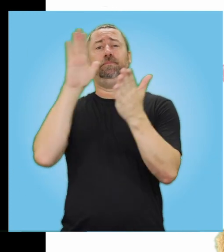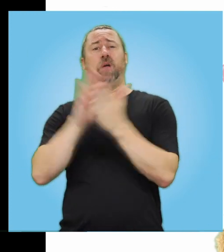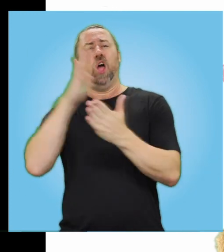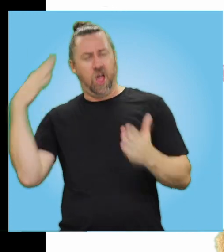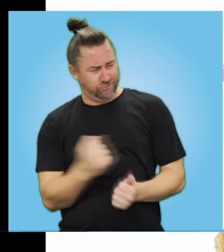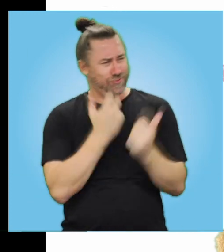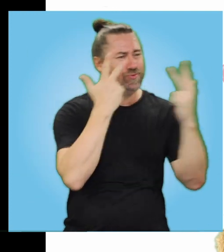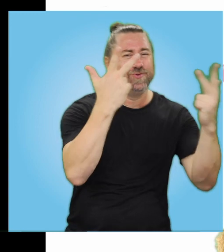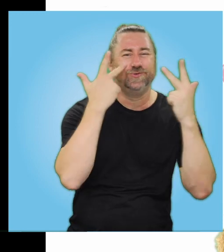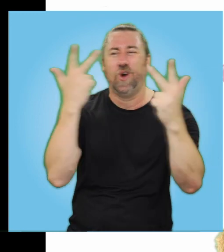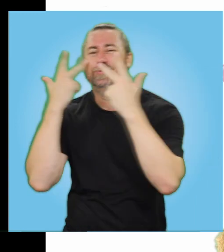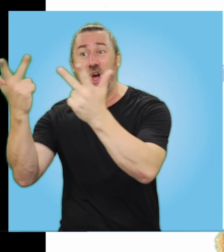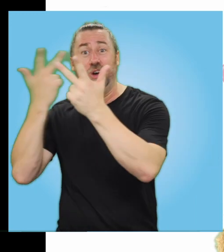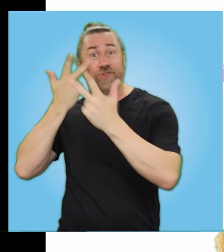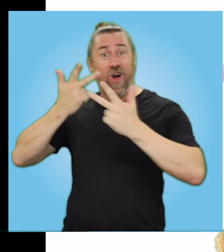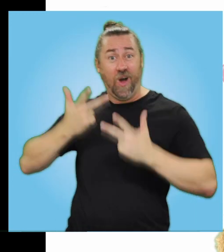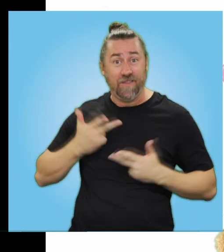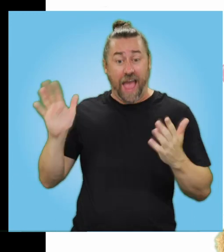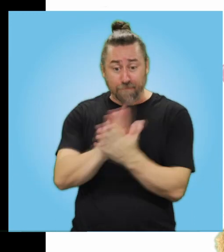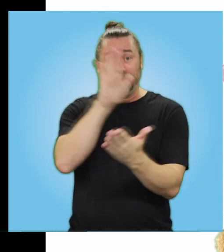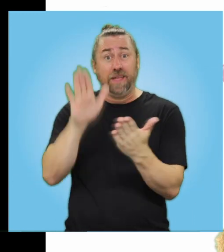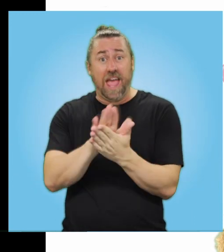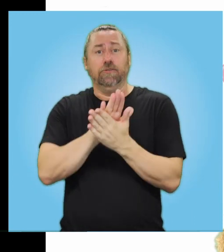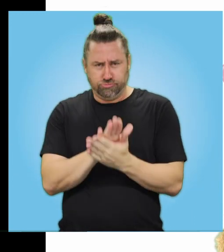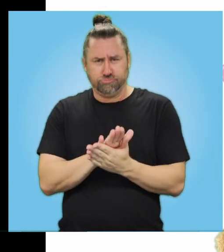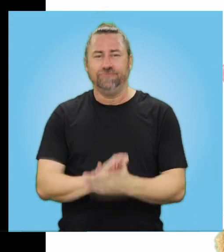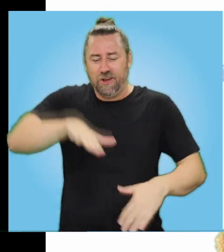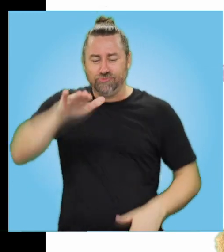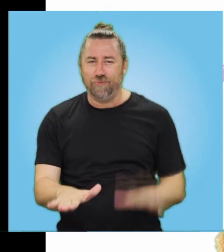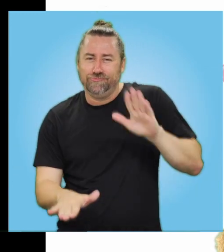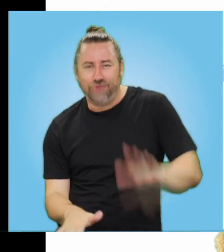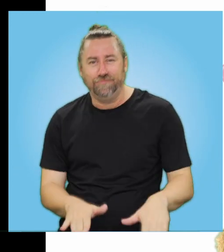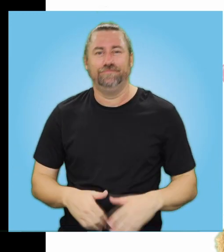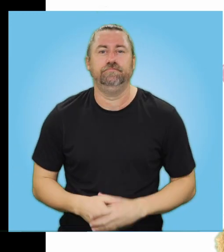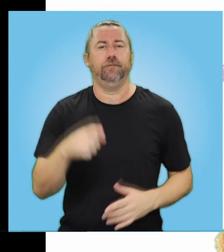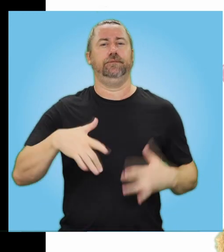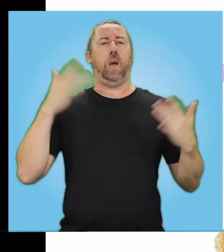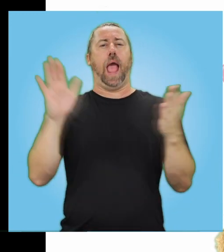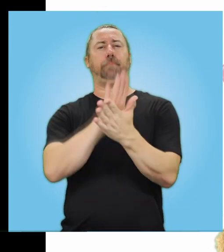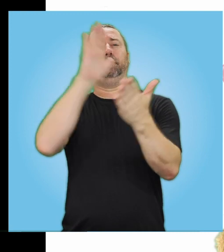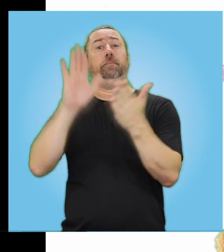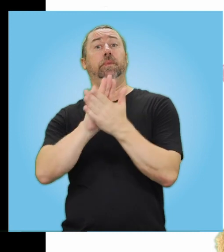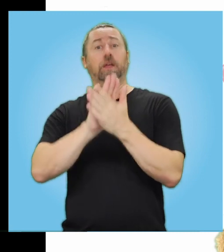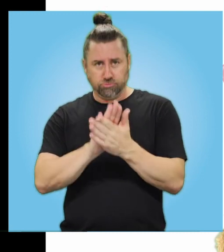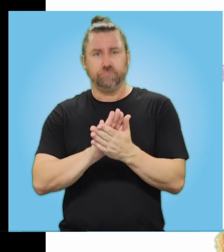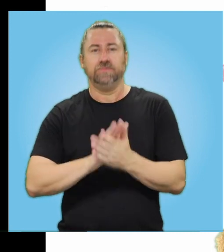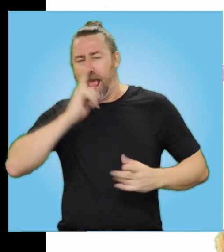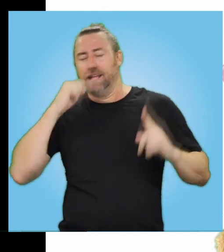If you're happy and you know it And you really ought to show it If you're happy and you know it Stomp your feet Stomp, stomp If you're happy and you